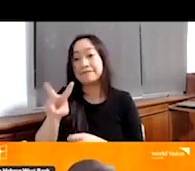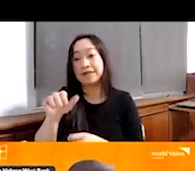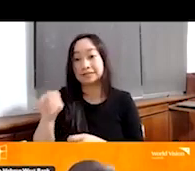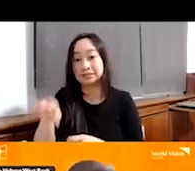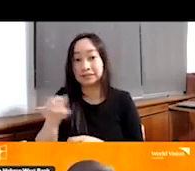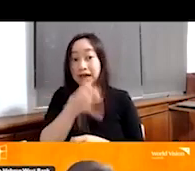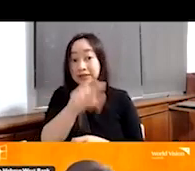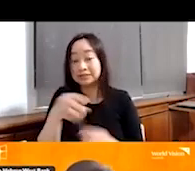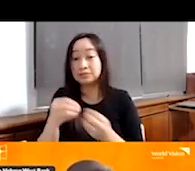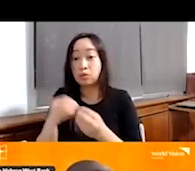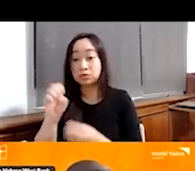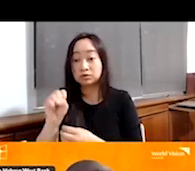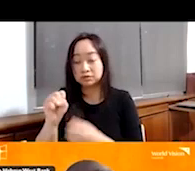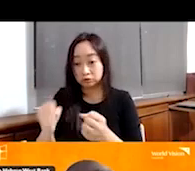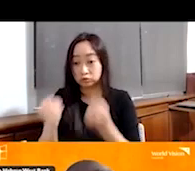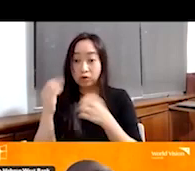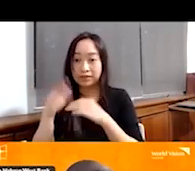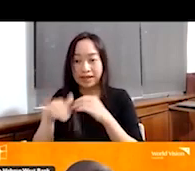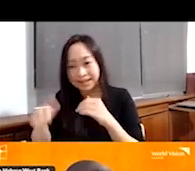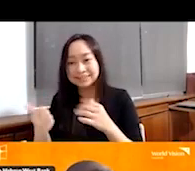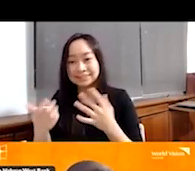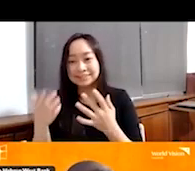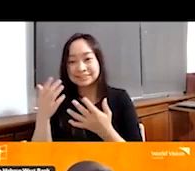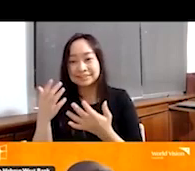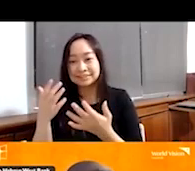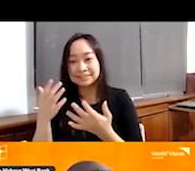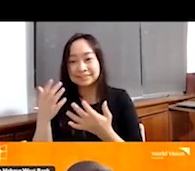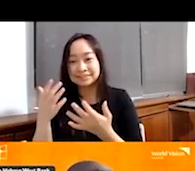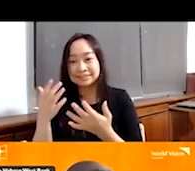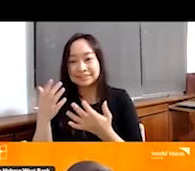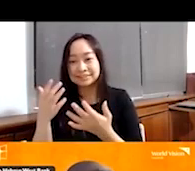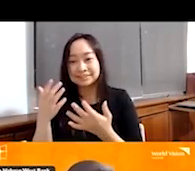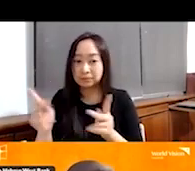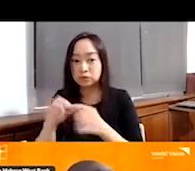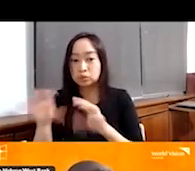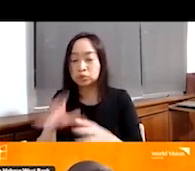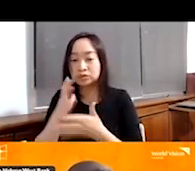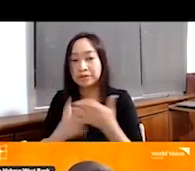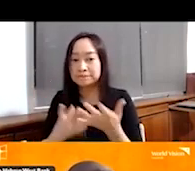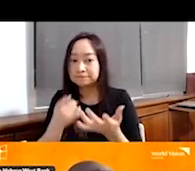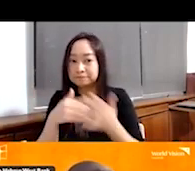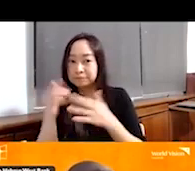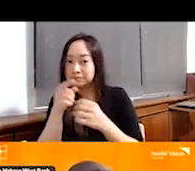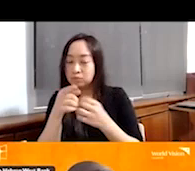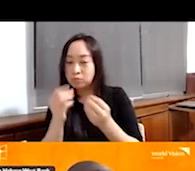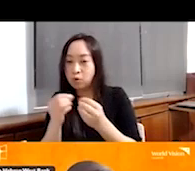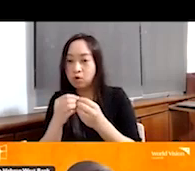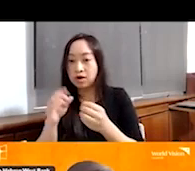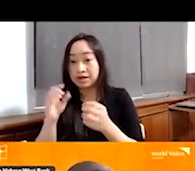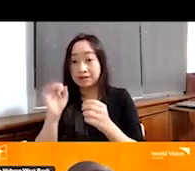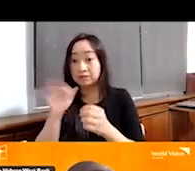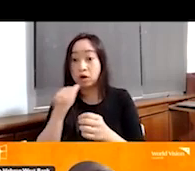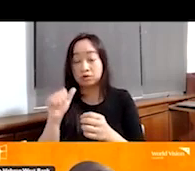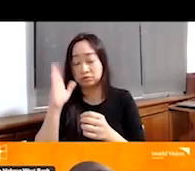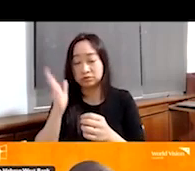And some, I think there was some permission to do a little bit more building. Just be like a, like a mobile unit,